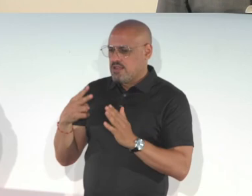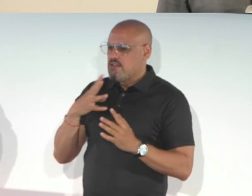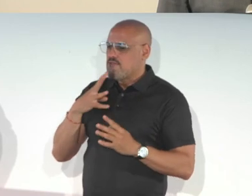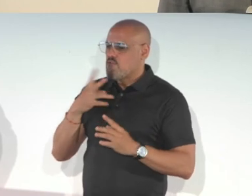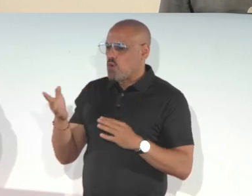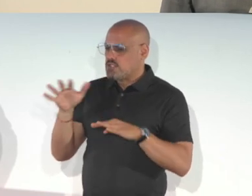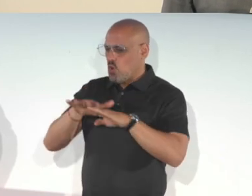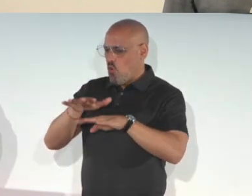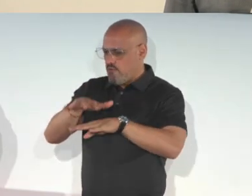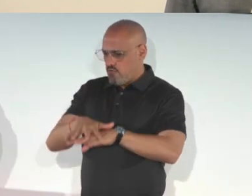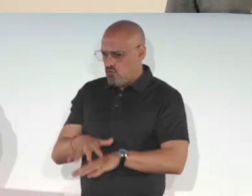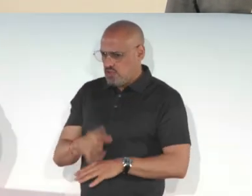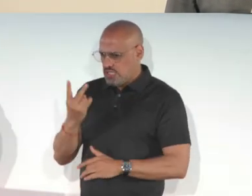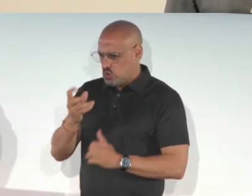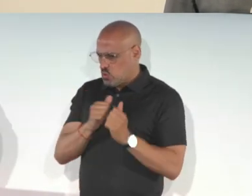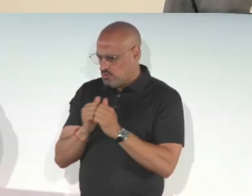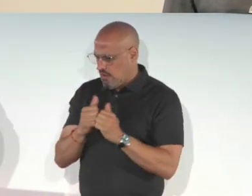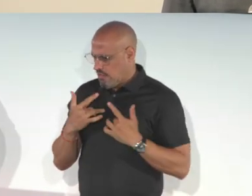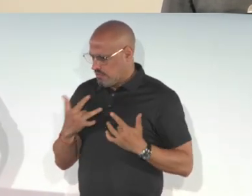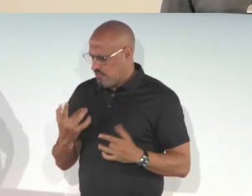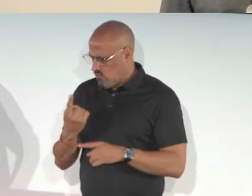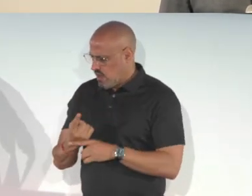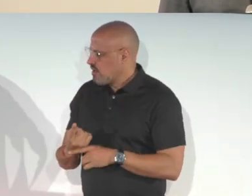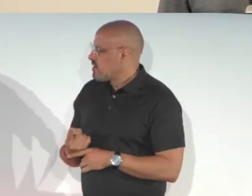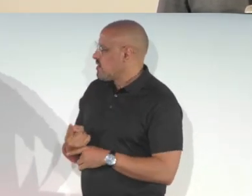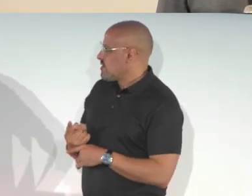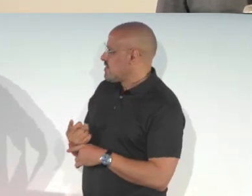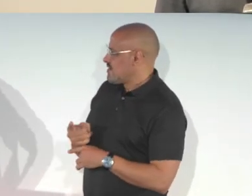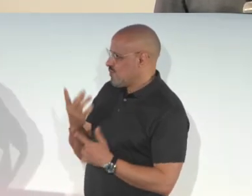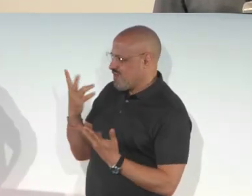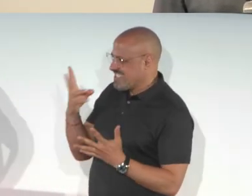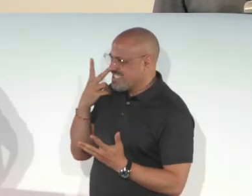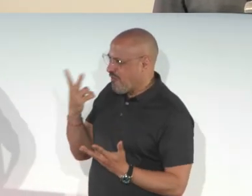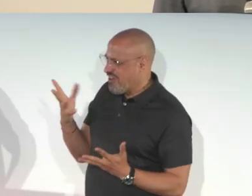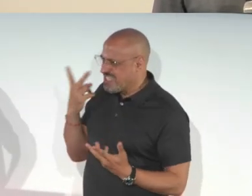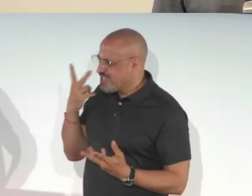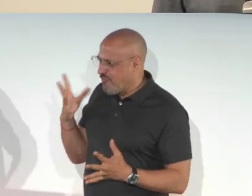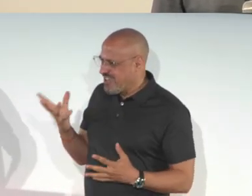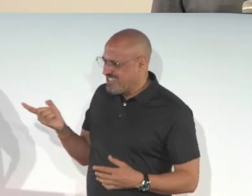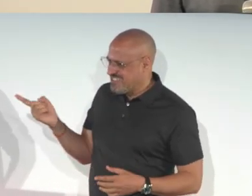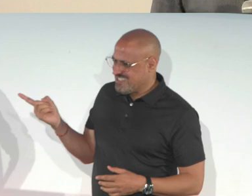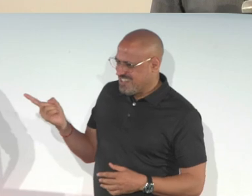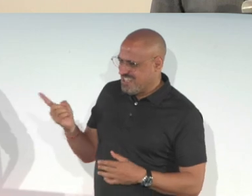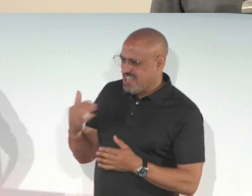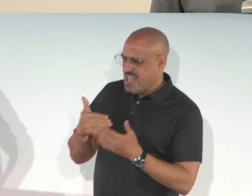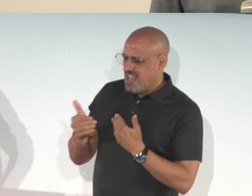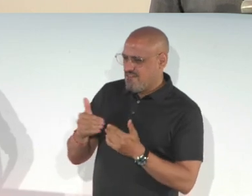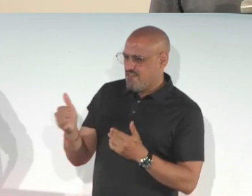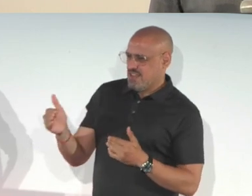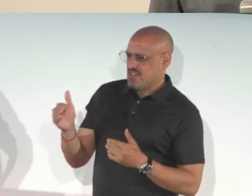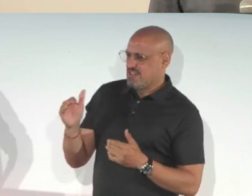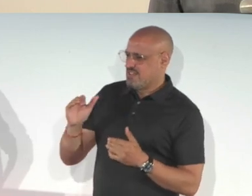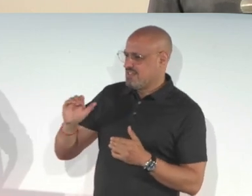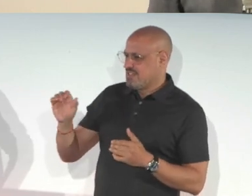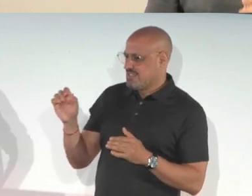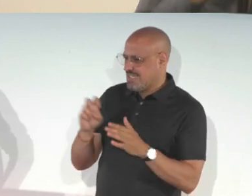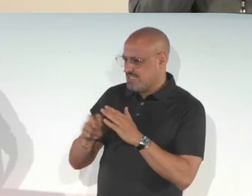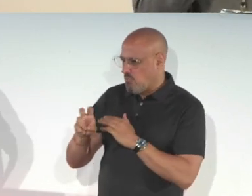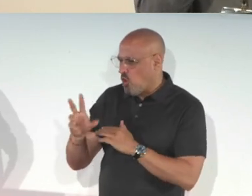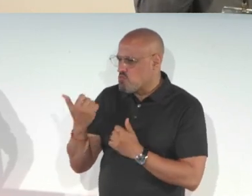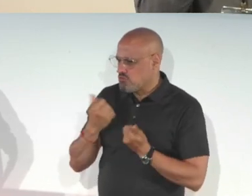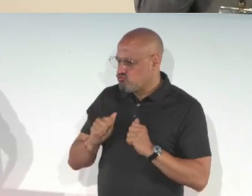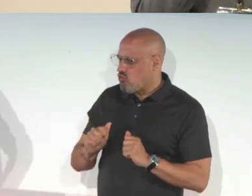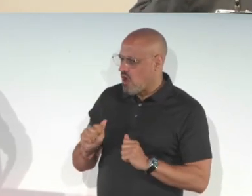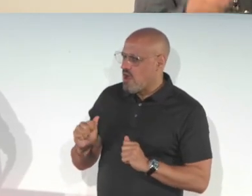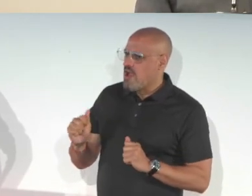your thoughts of the integration of haptics with screen reading software like voiceover. Should the two go together in any iteration of XR development? Yeah,